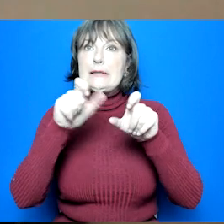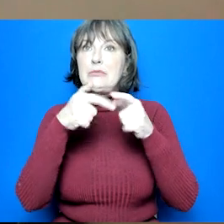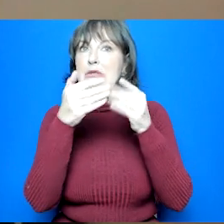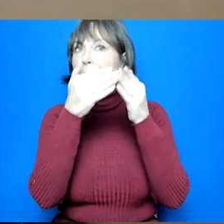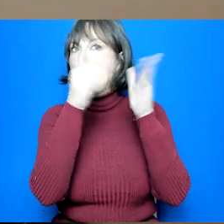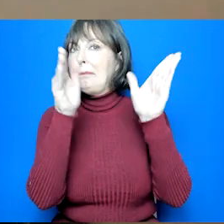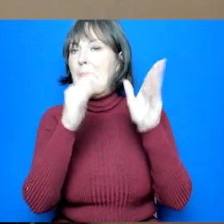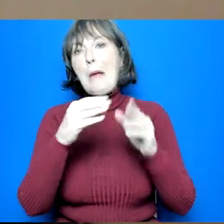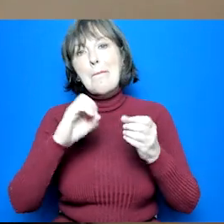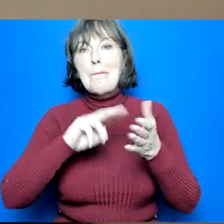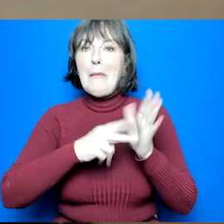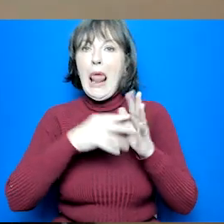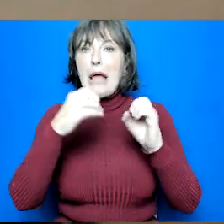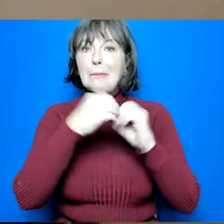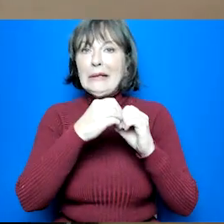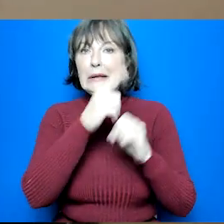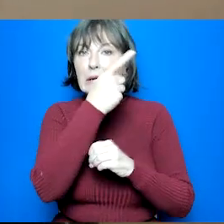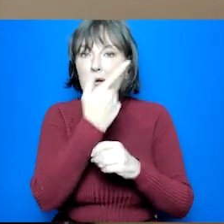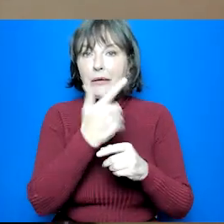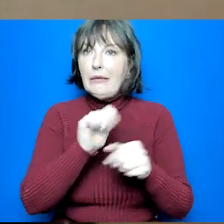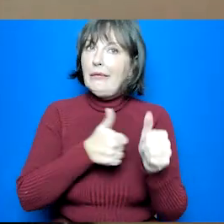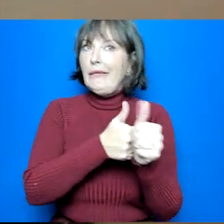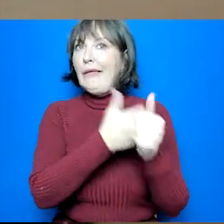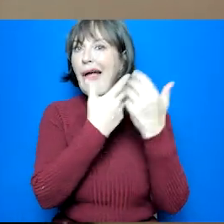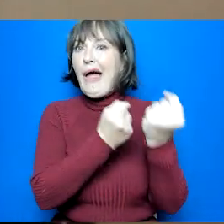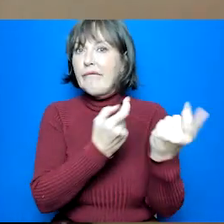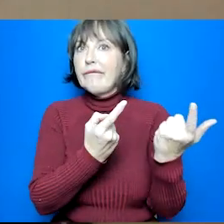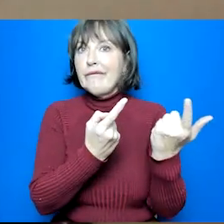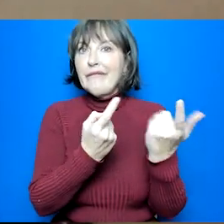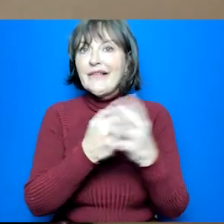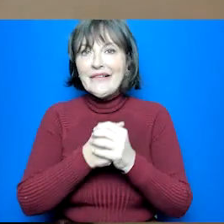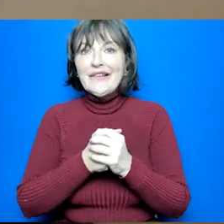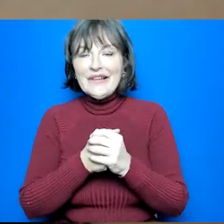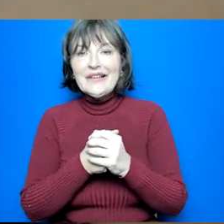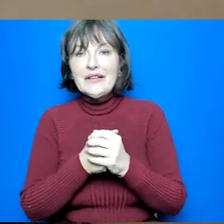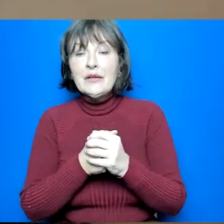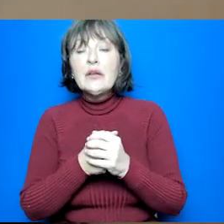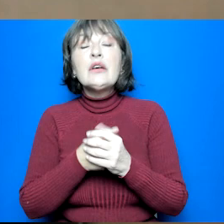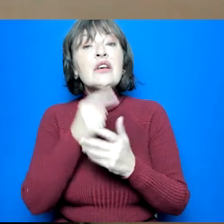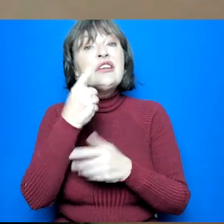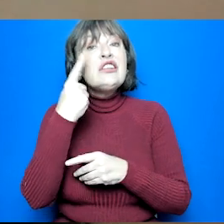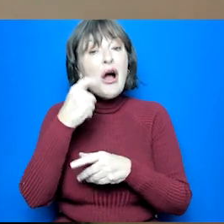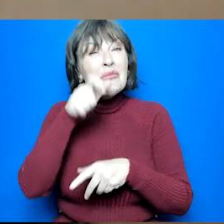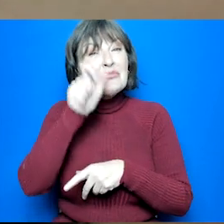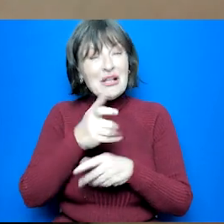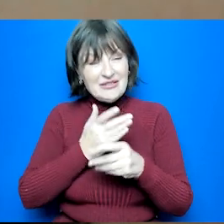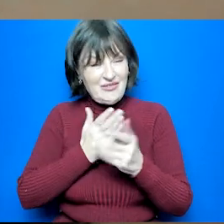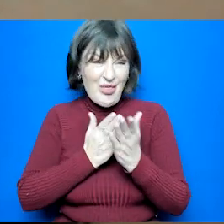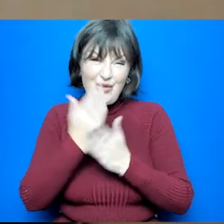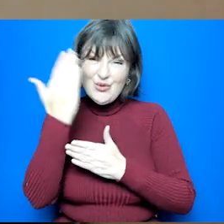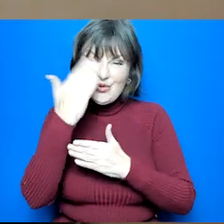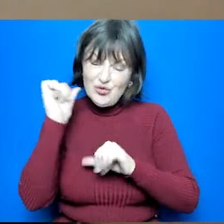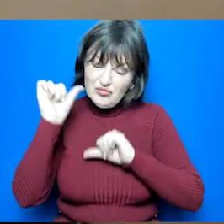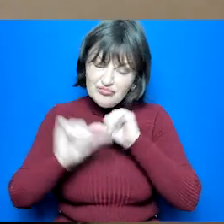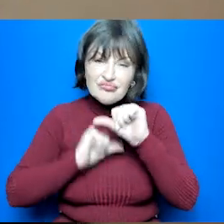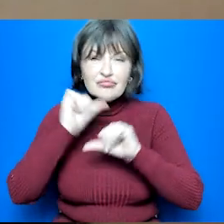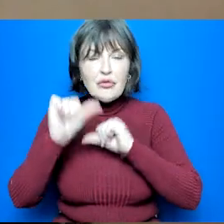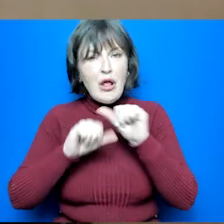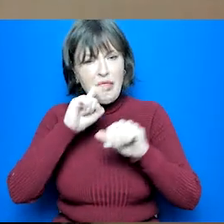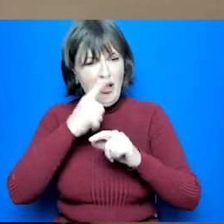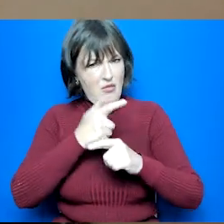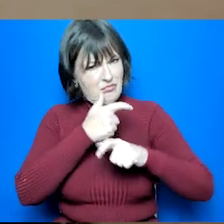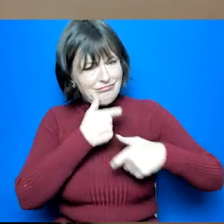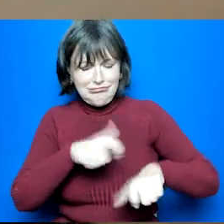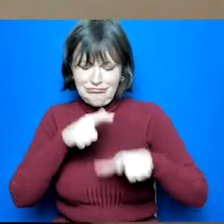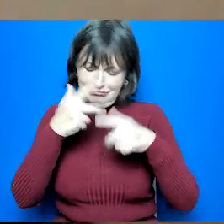their mind or they have to have a backup plan or something like that for example as they progress through school they'll be able to continue to